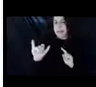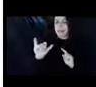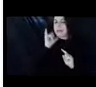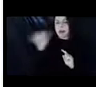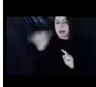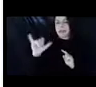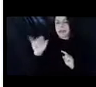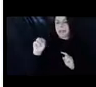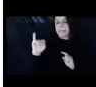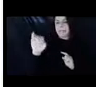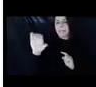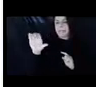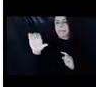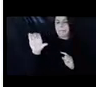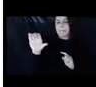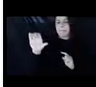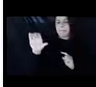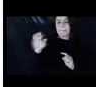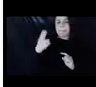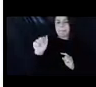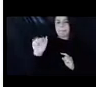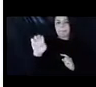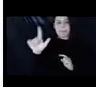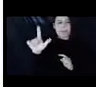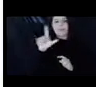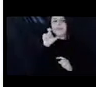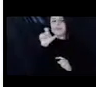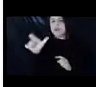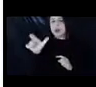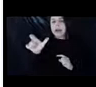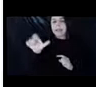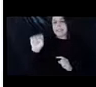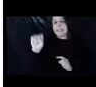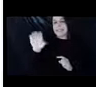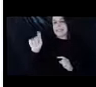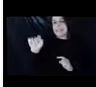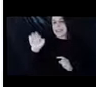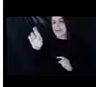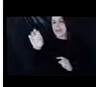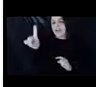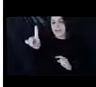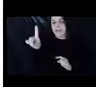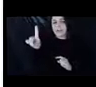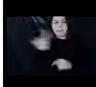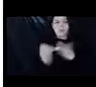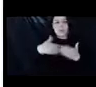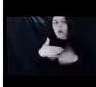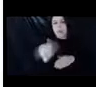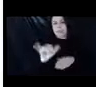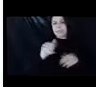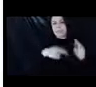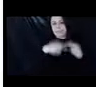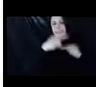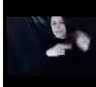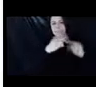not scattered sites. It's, um, they're all in the same, um, building, which I'm really